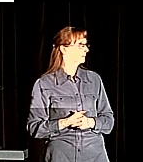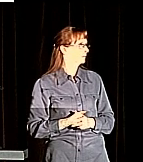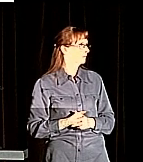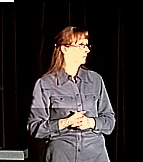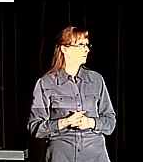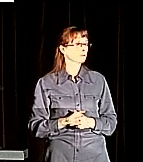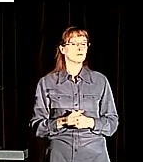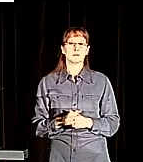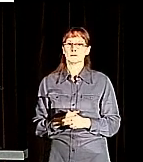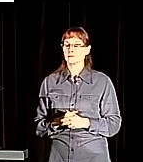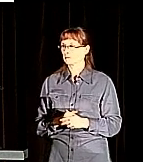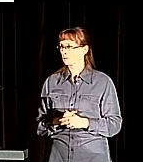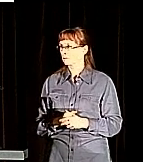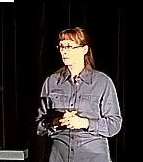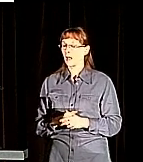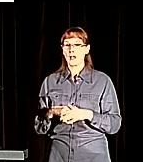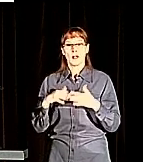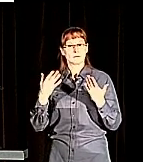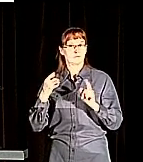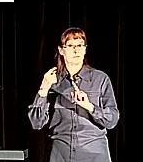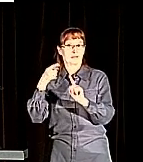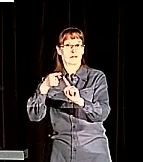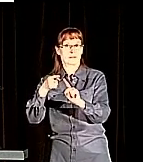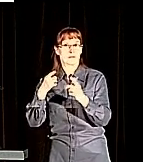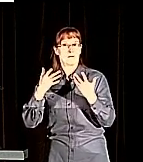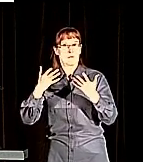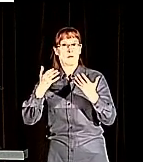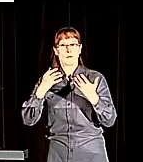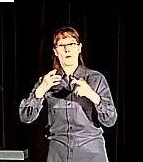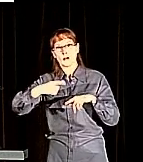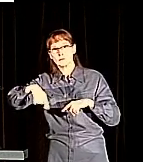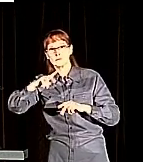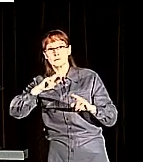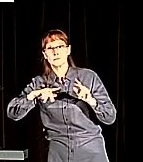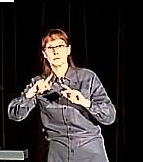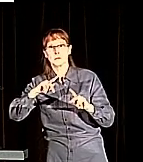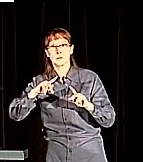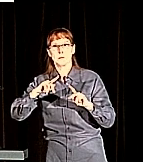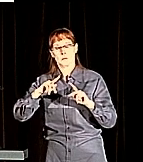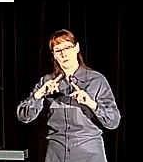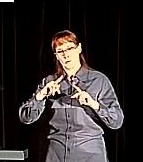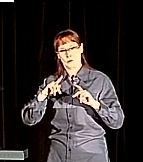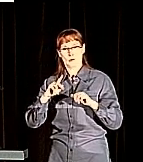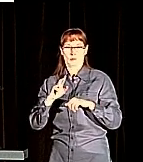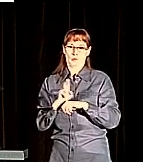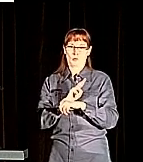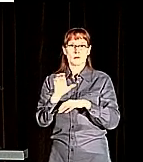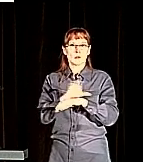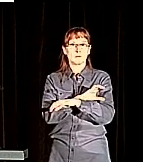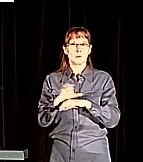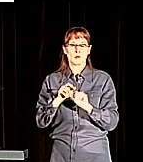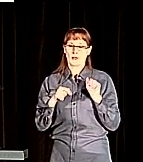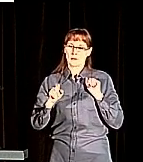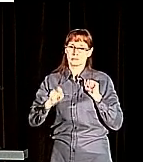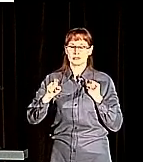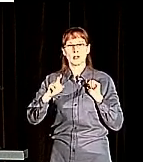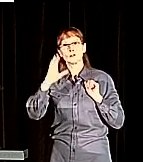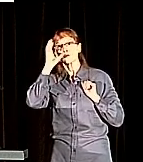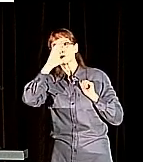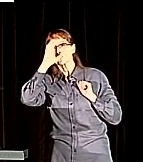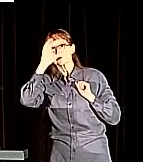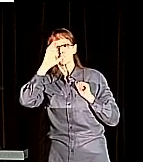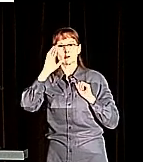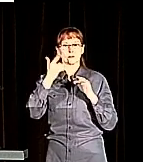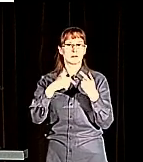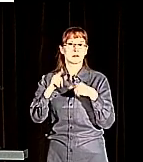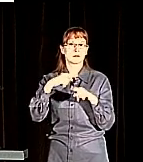Ultimately, the goal is to build a search tool which allows stakeholders to use ASL and ASL principles to search for STEM vocabulary